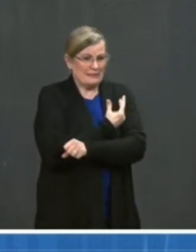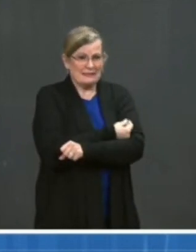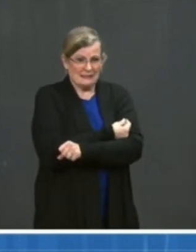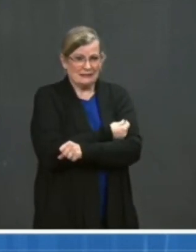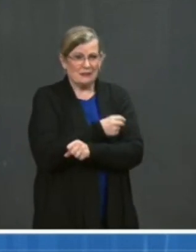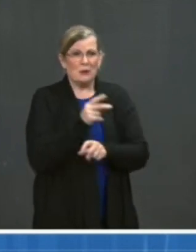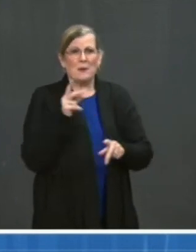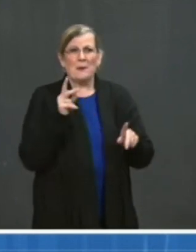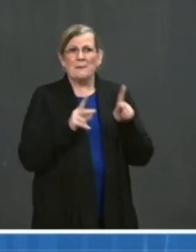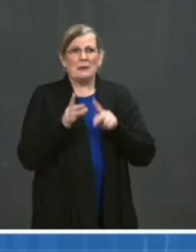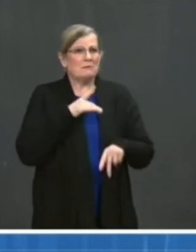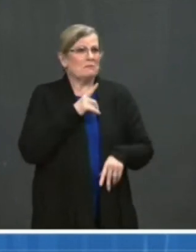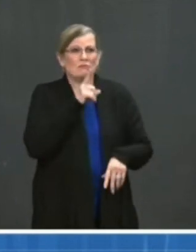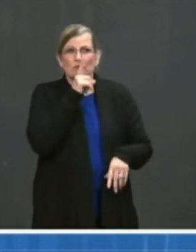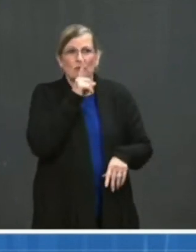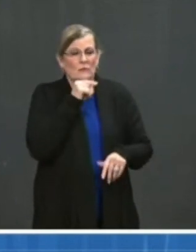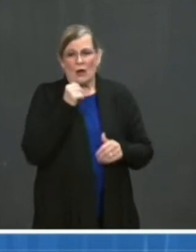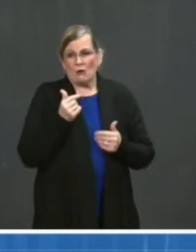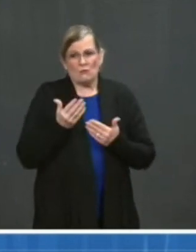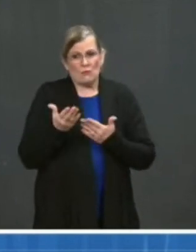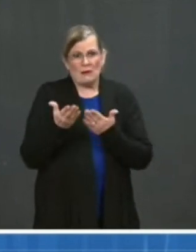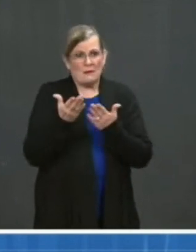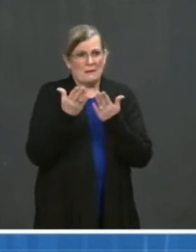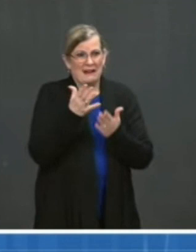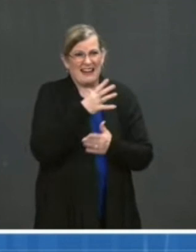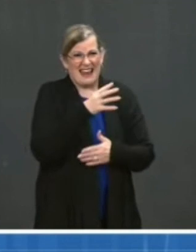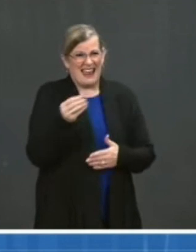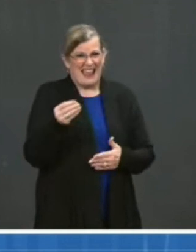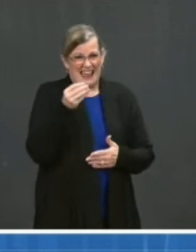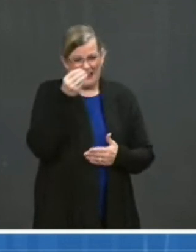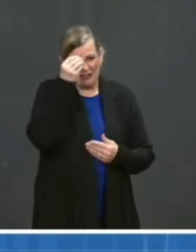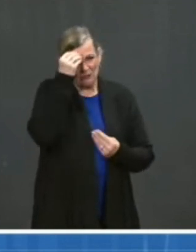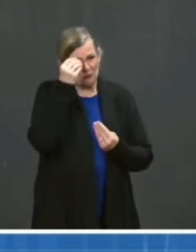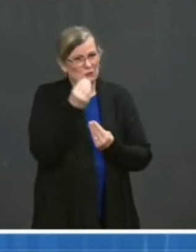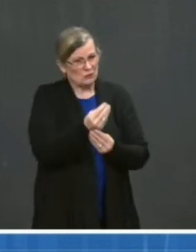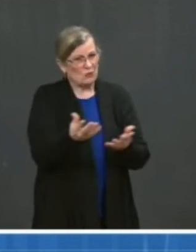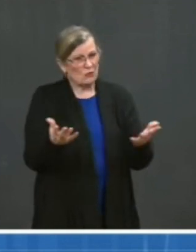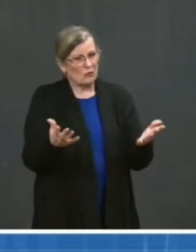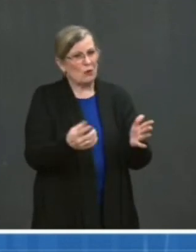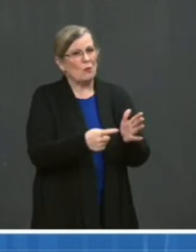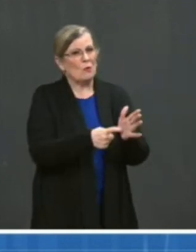safety of doing so. If you're low, if you are vaccinated, it is lower at risk.